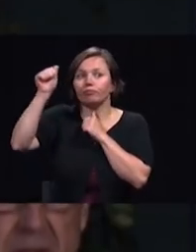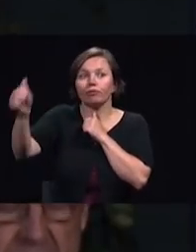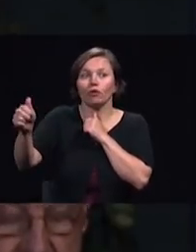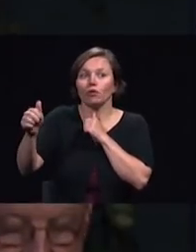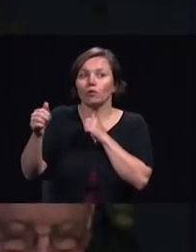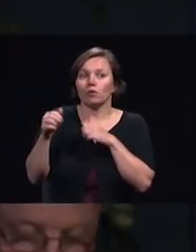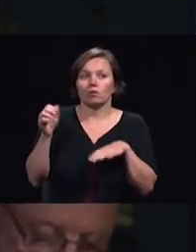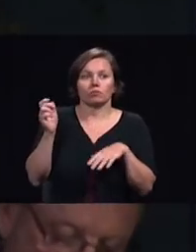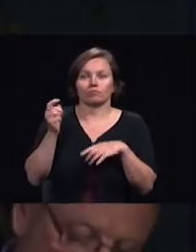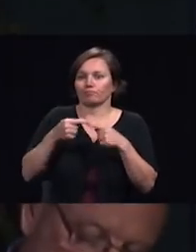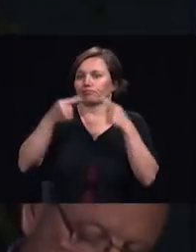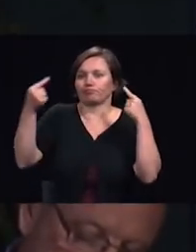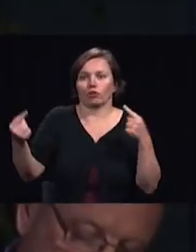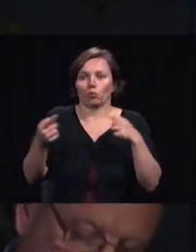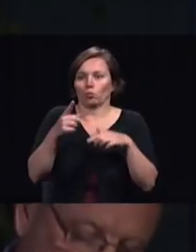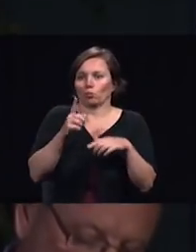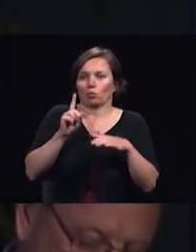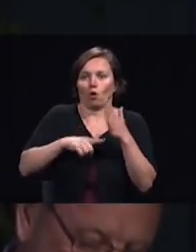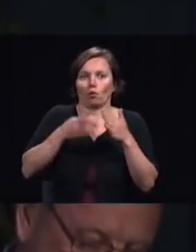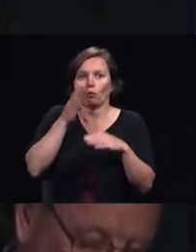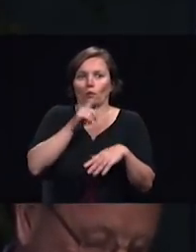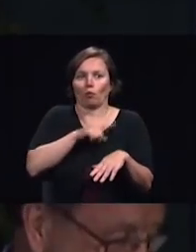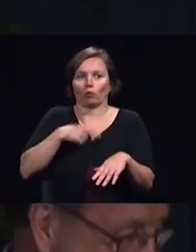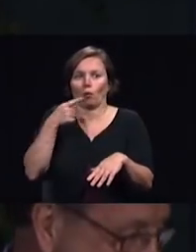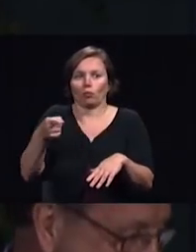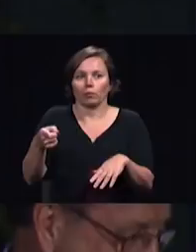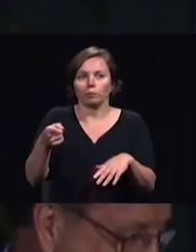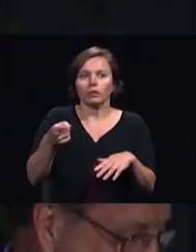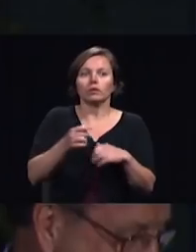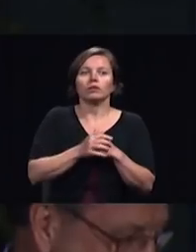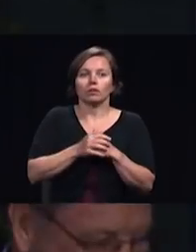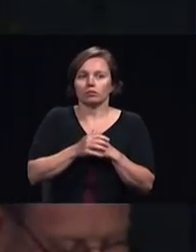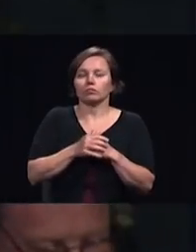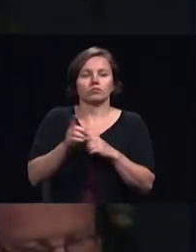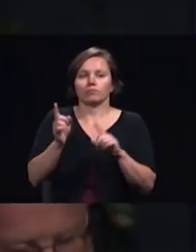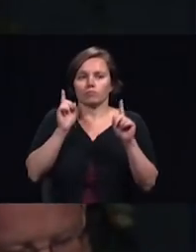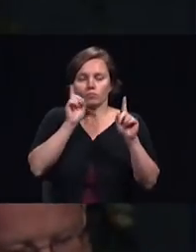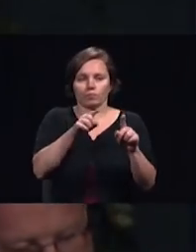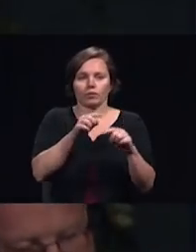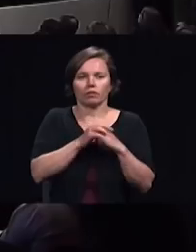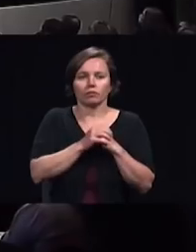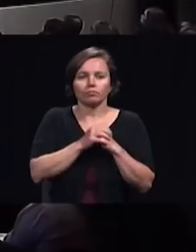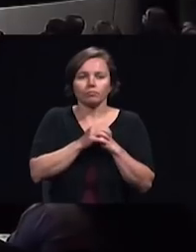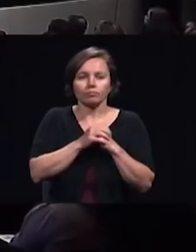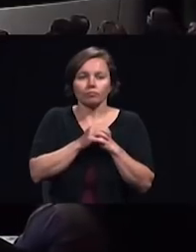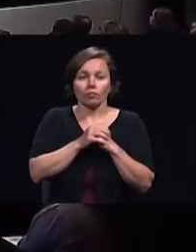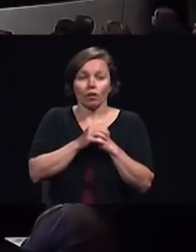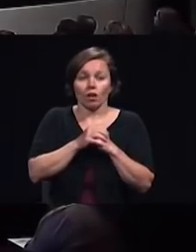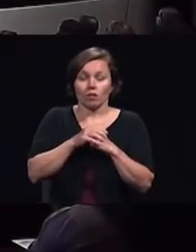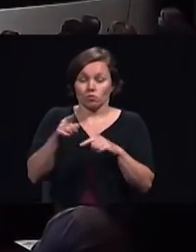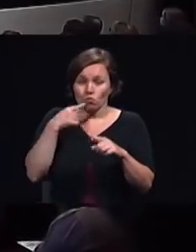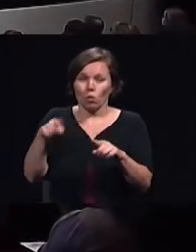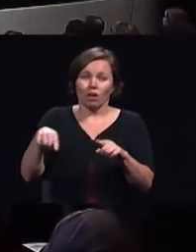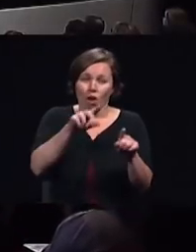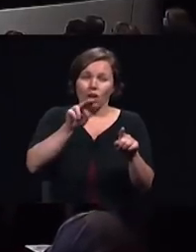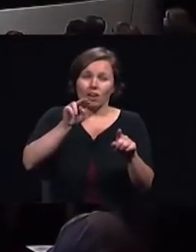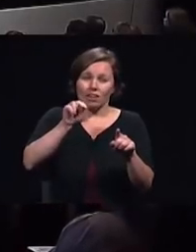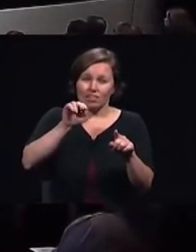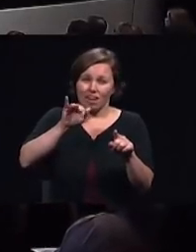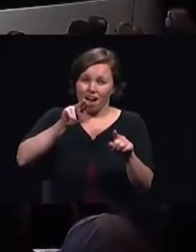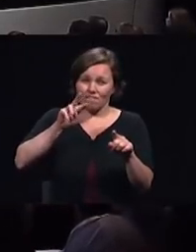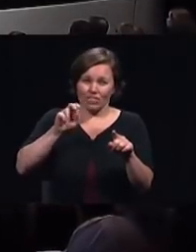Assyrian capital was one of the greatest cities of the ancient world it had been founded on the edge of the Tigris river